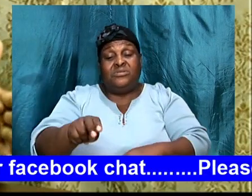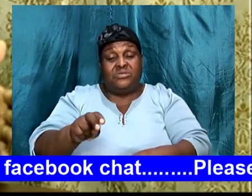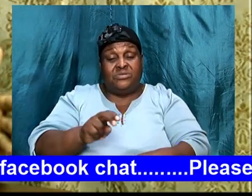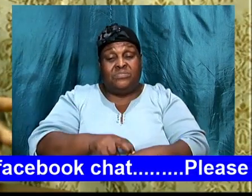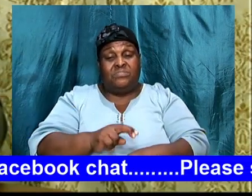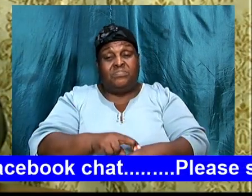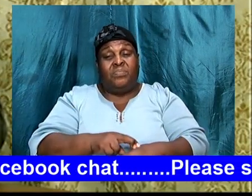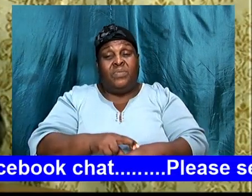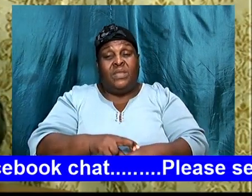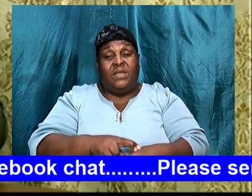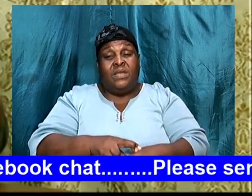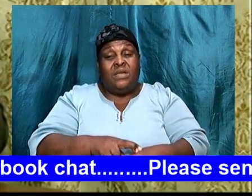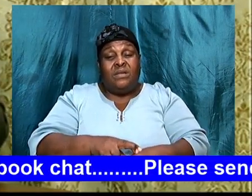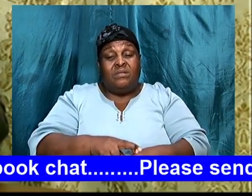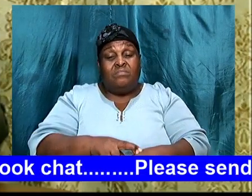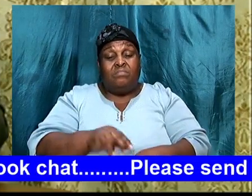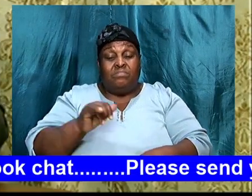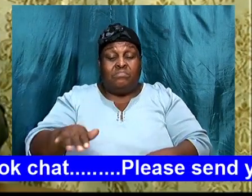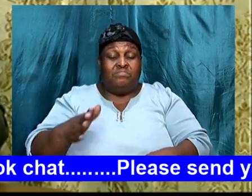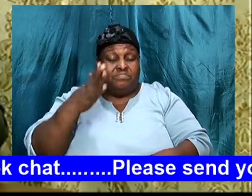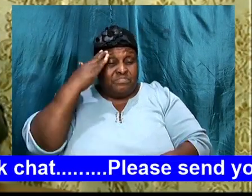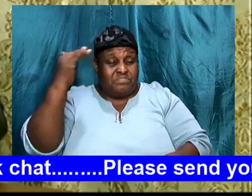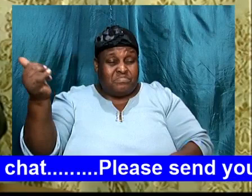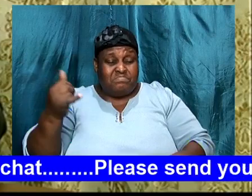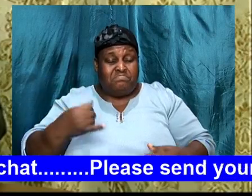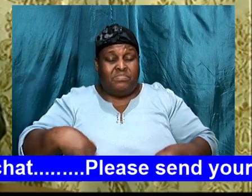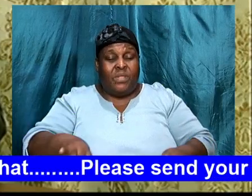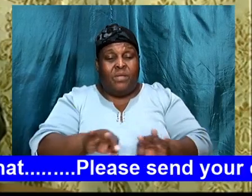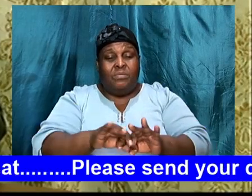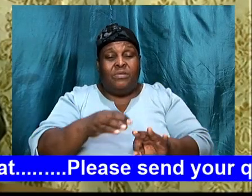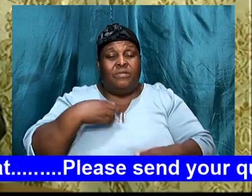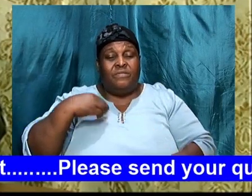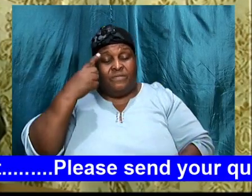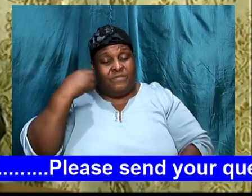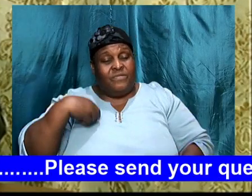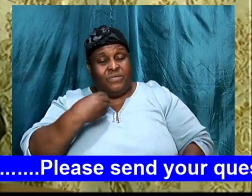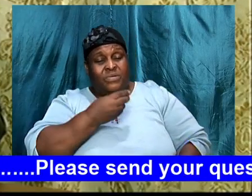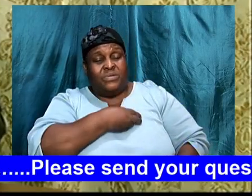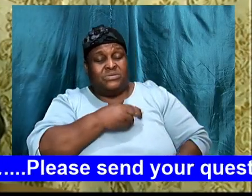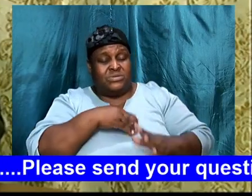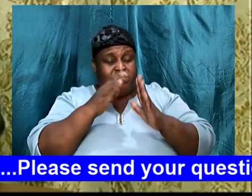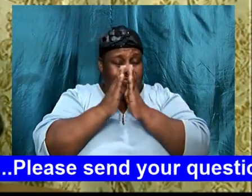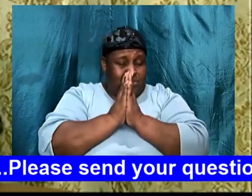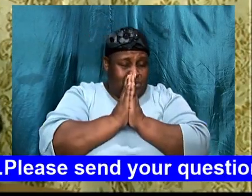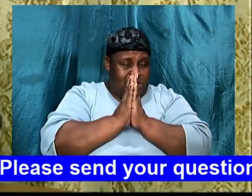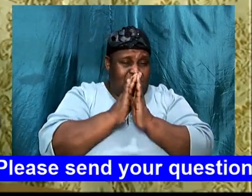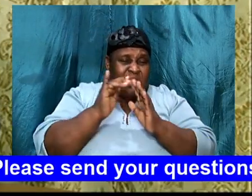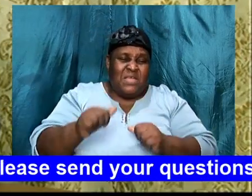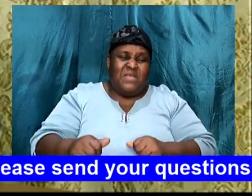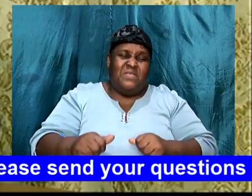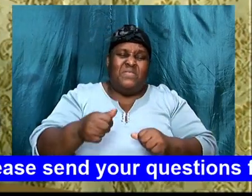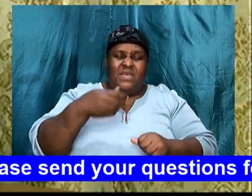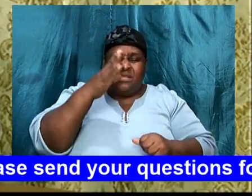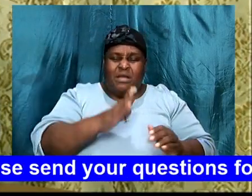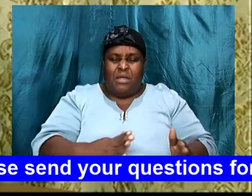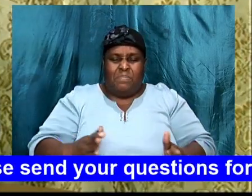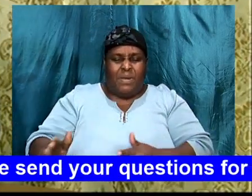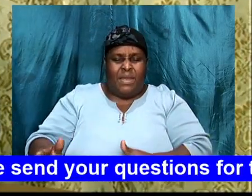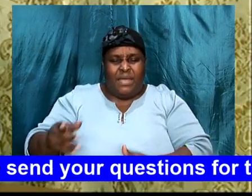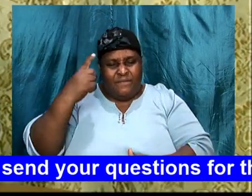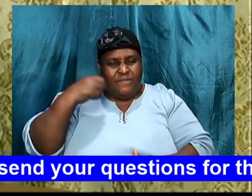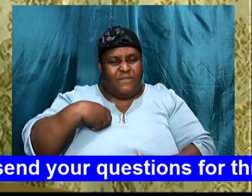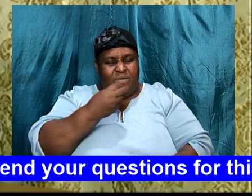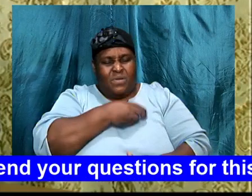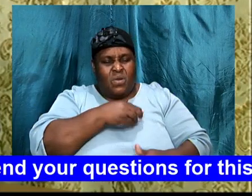and that is why, it is important for us, to pray, that God, plan for our country,